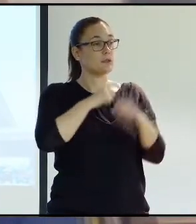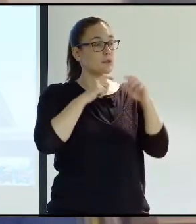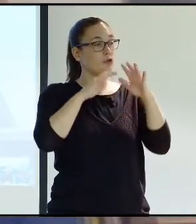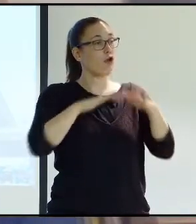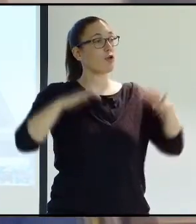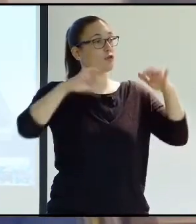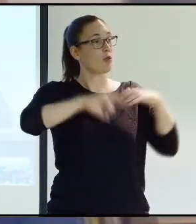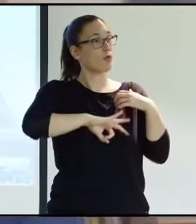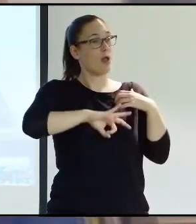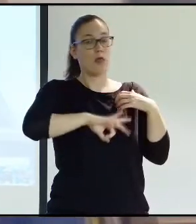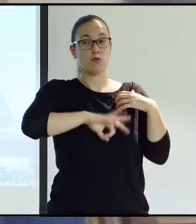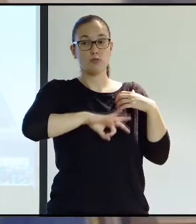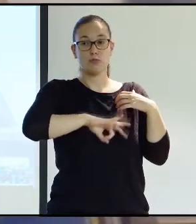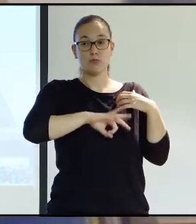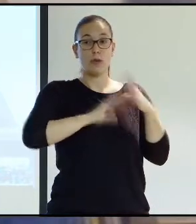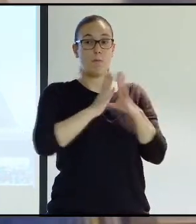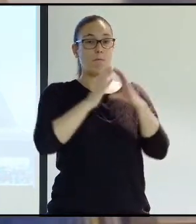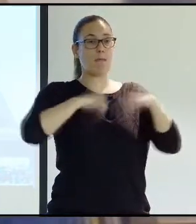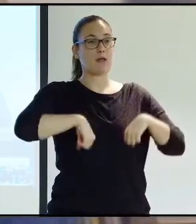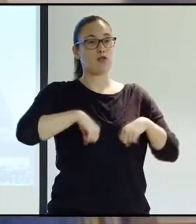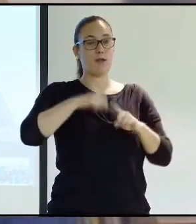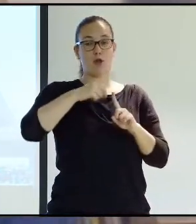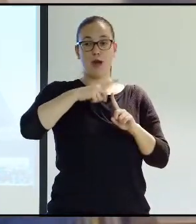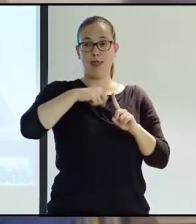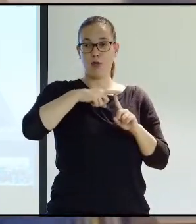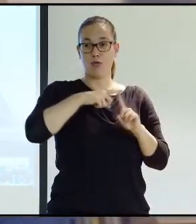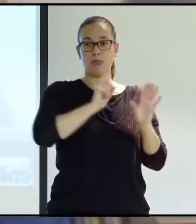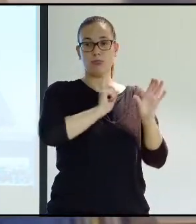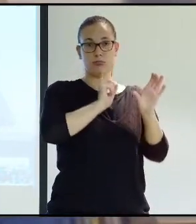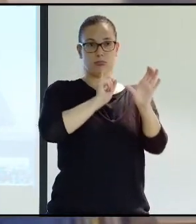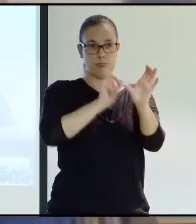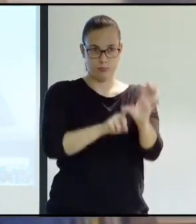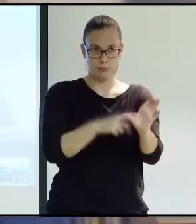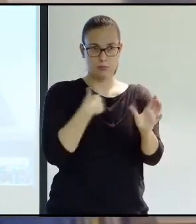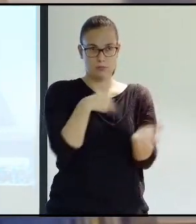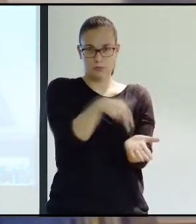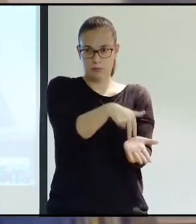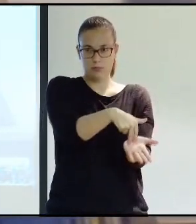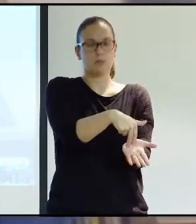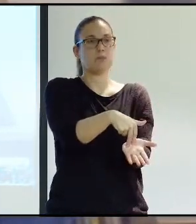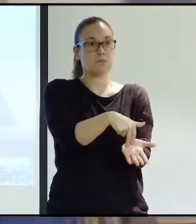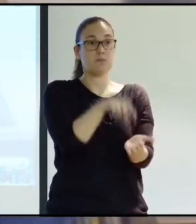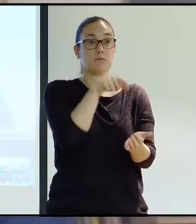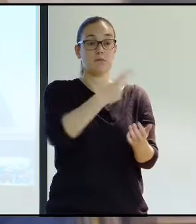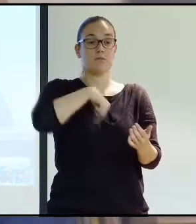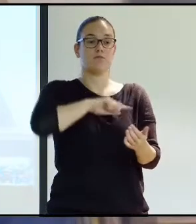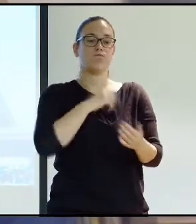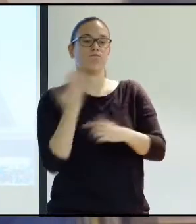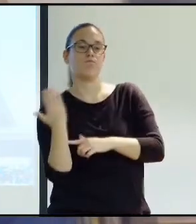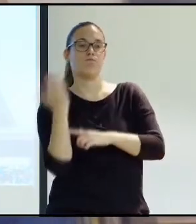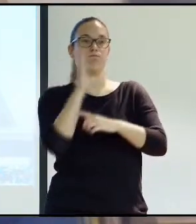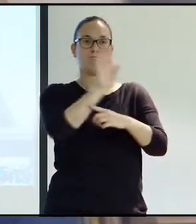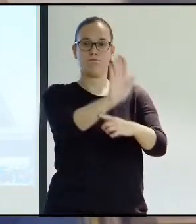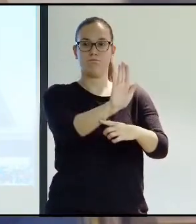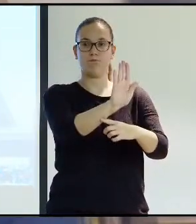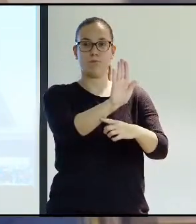different commissions in the Congress of Spain. We contributed